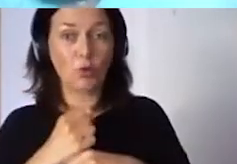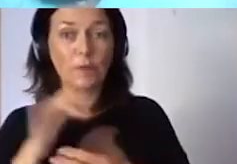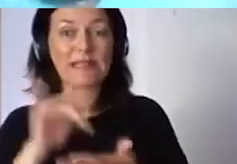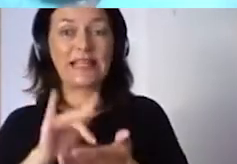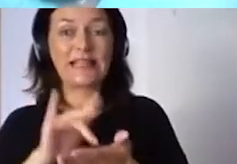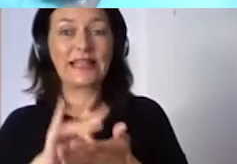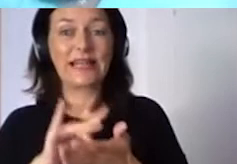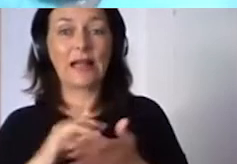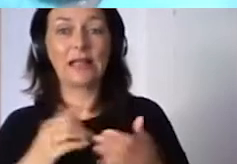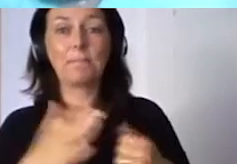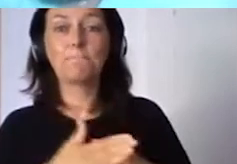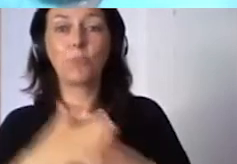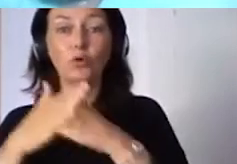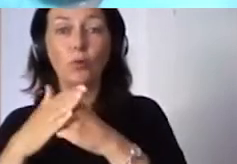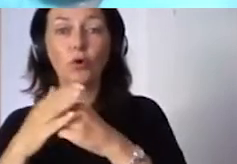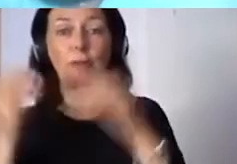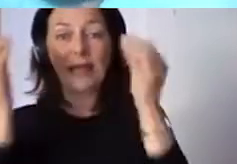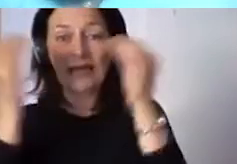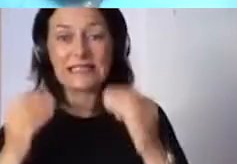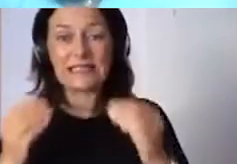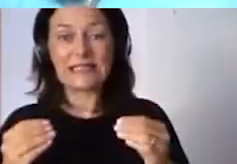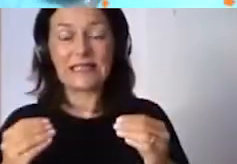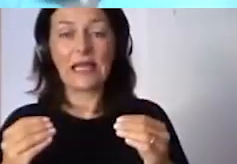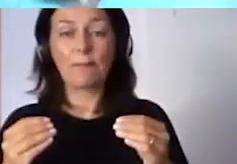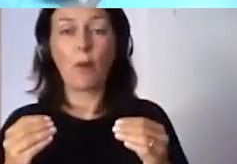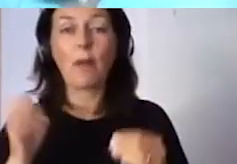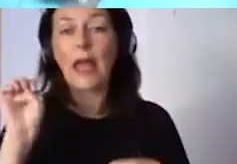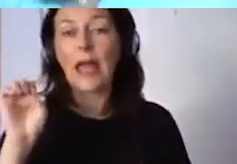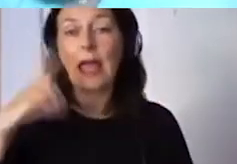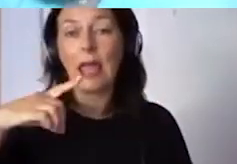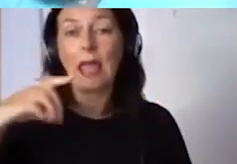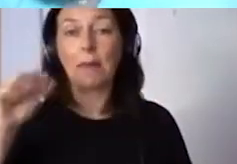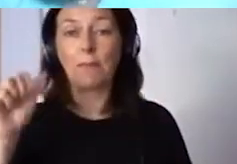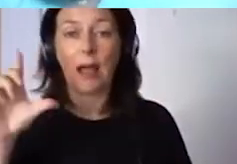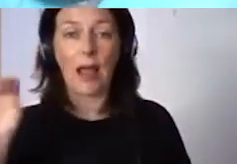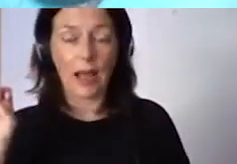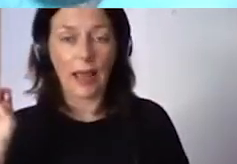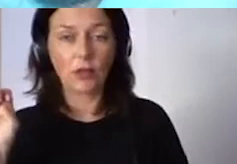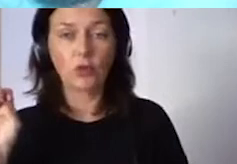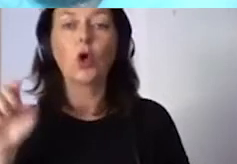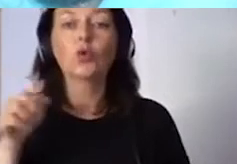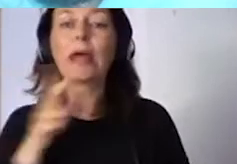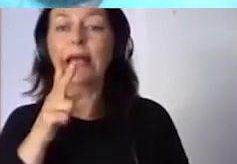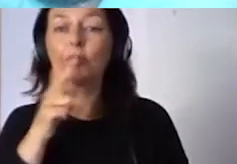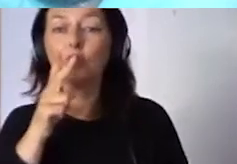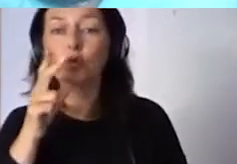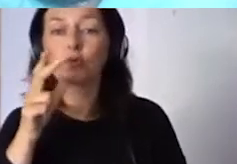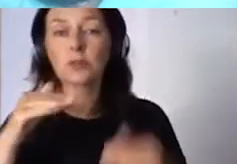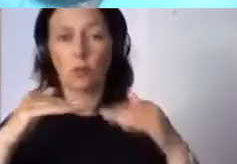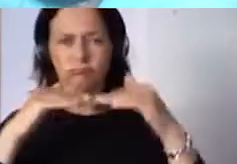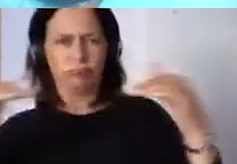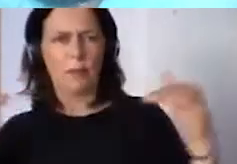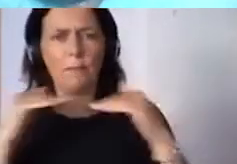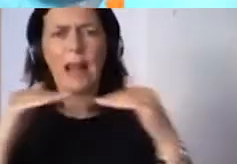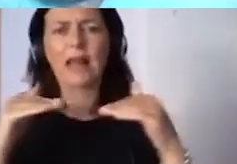years now as a thematic coordinator, especially in the field of digital competencies and